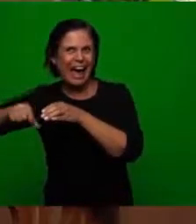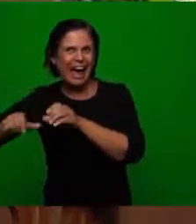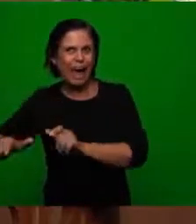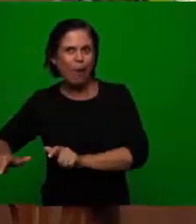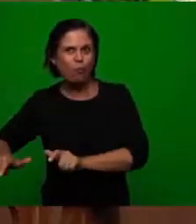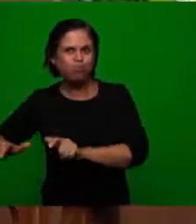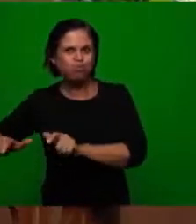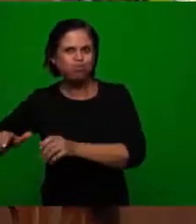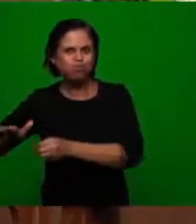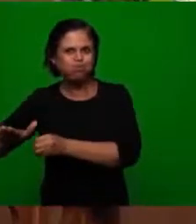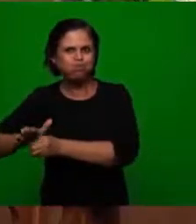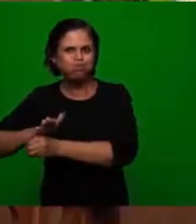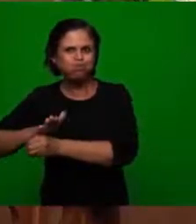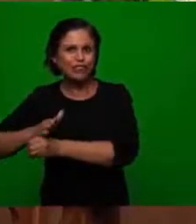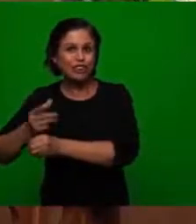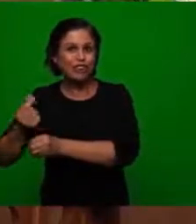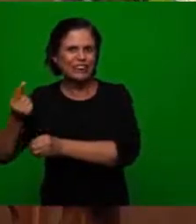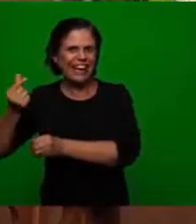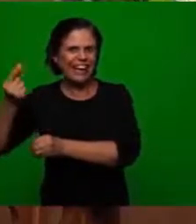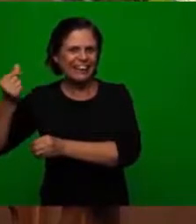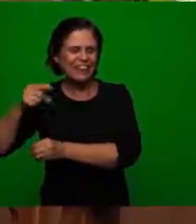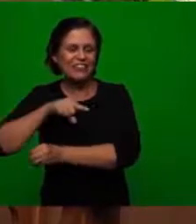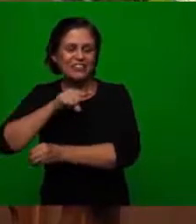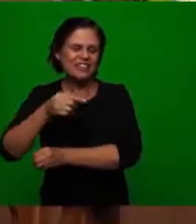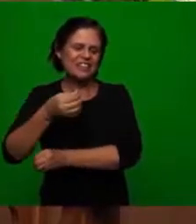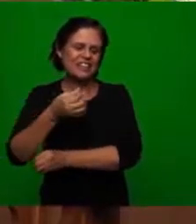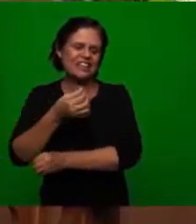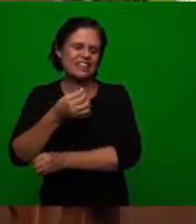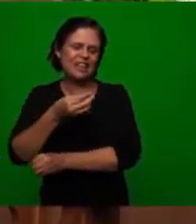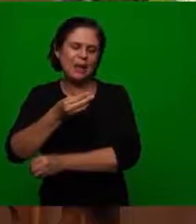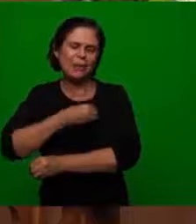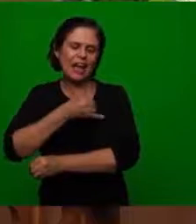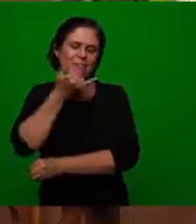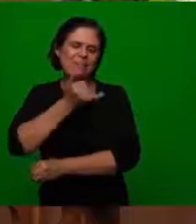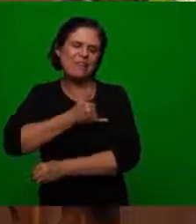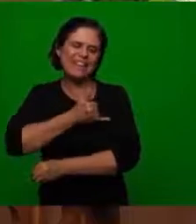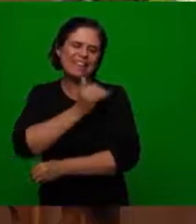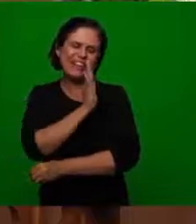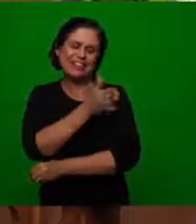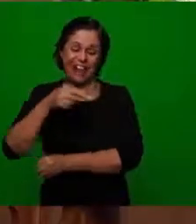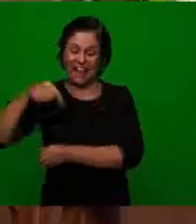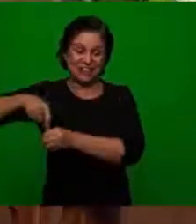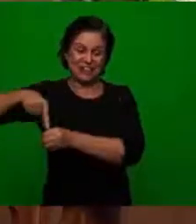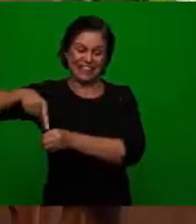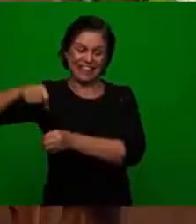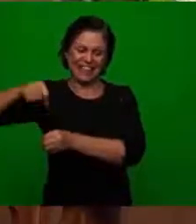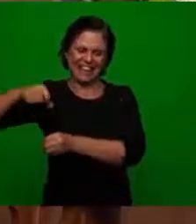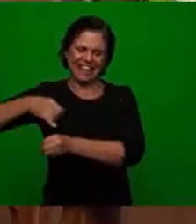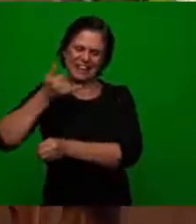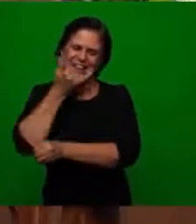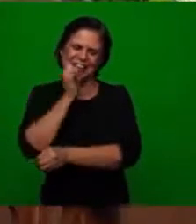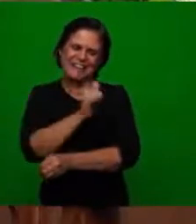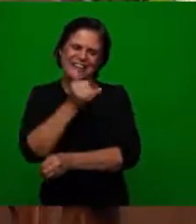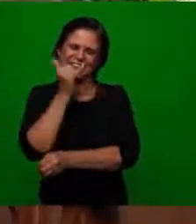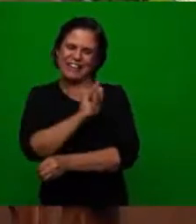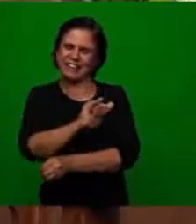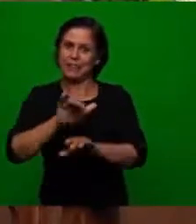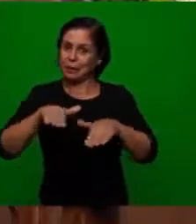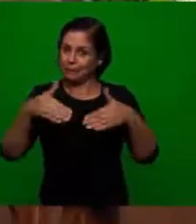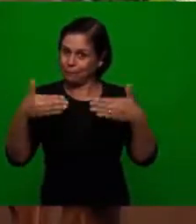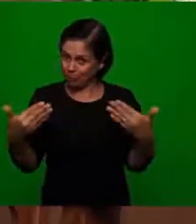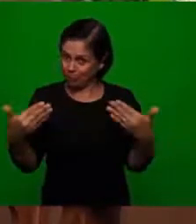forgiven so this caused a rage on the reformers this is not possible this is works and